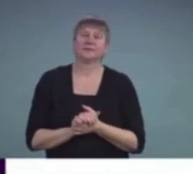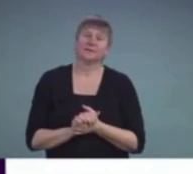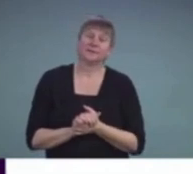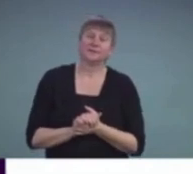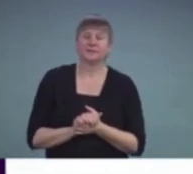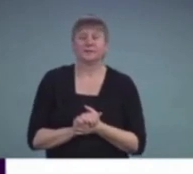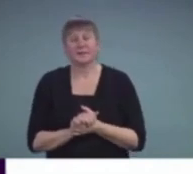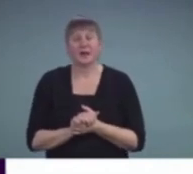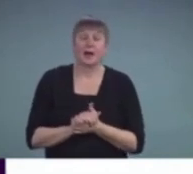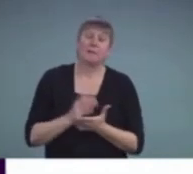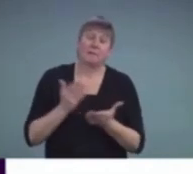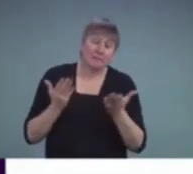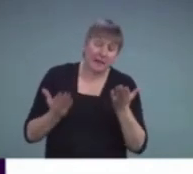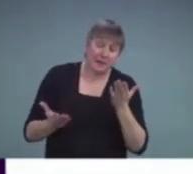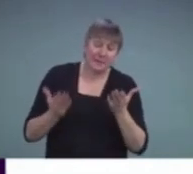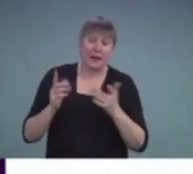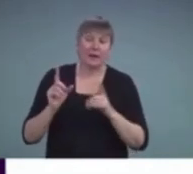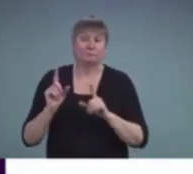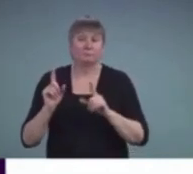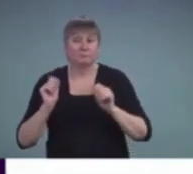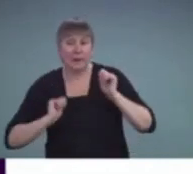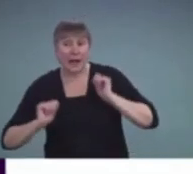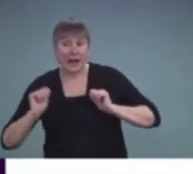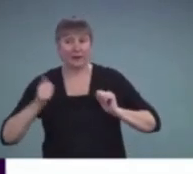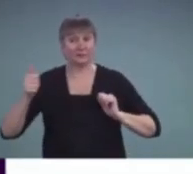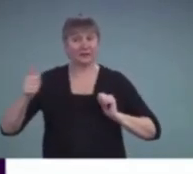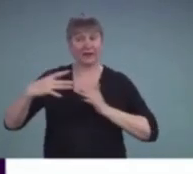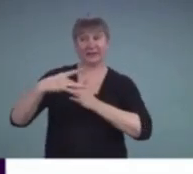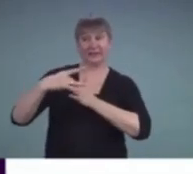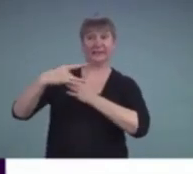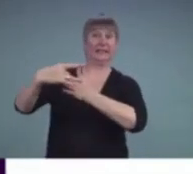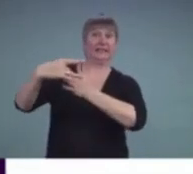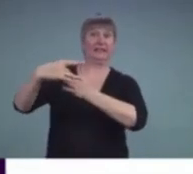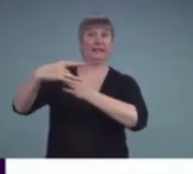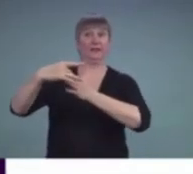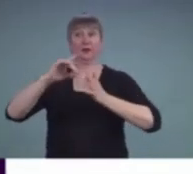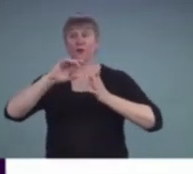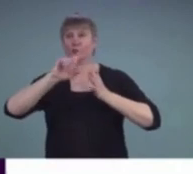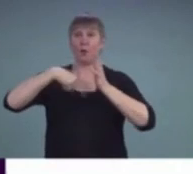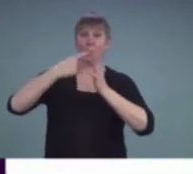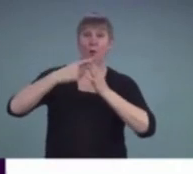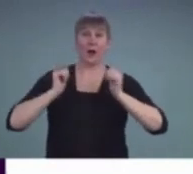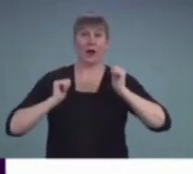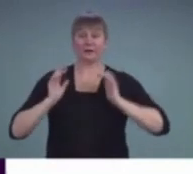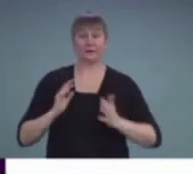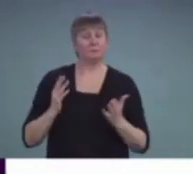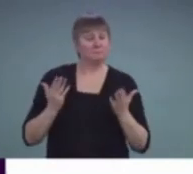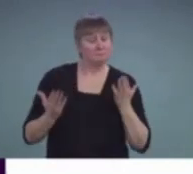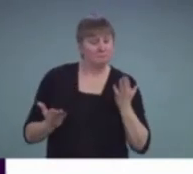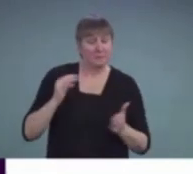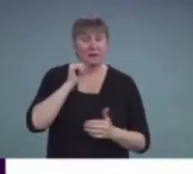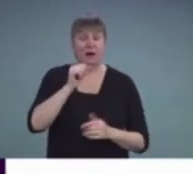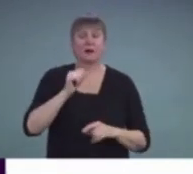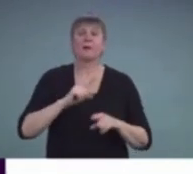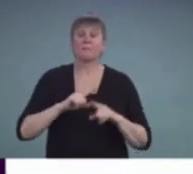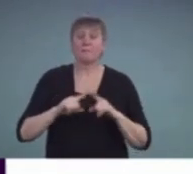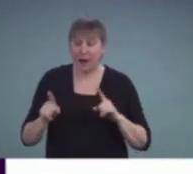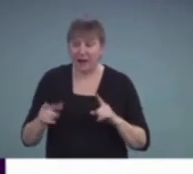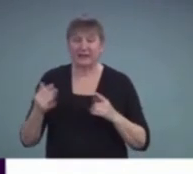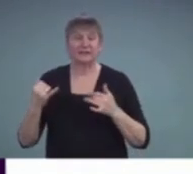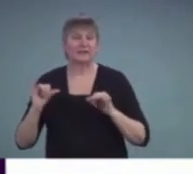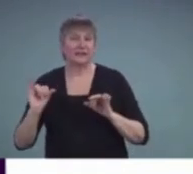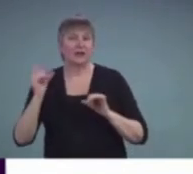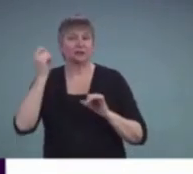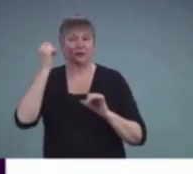won't get the lead role in a play, but by exploring the possibilities they understand what it takes to be in that particular